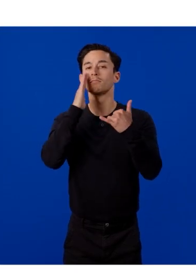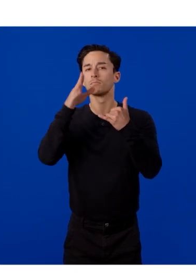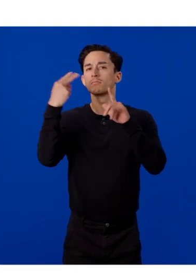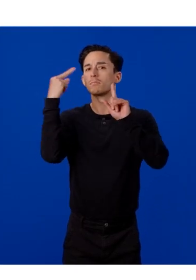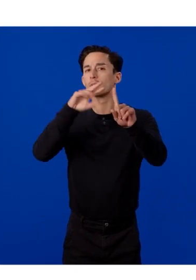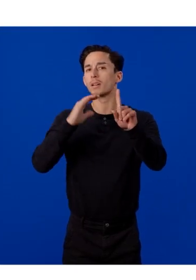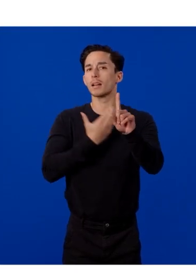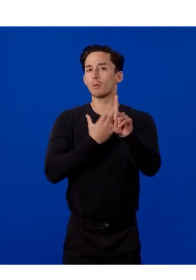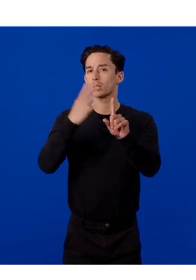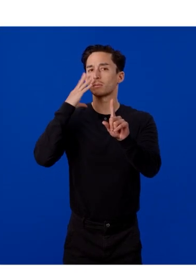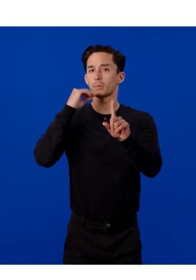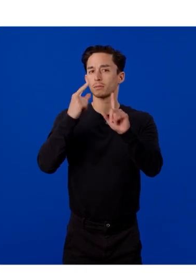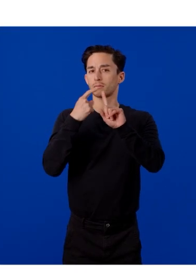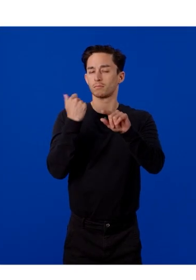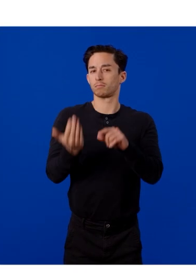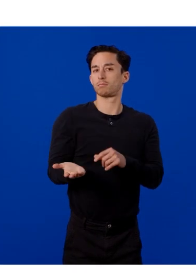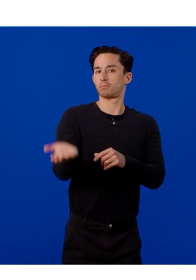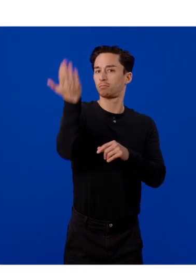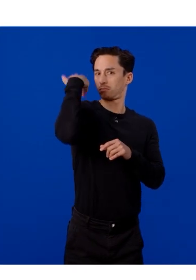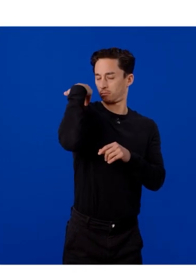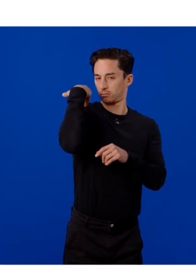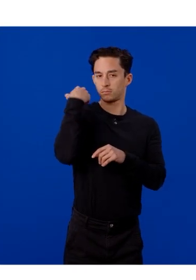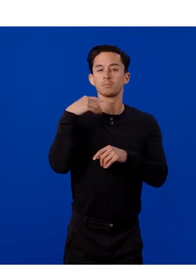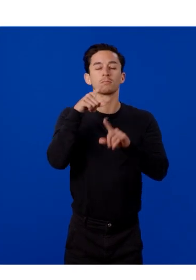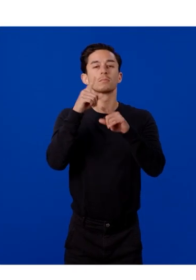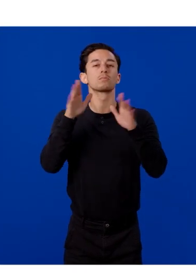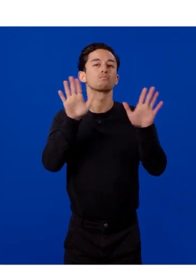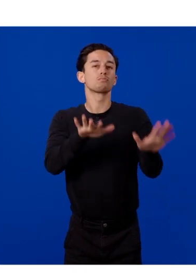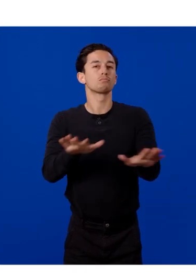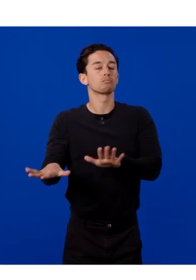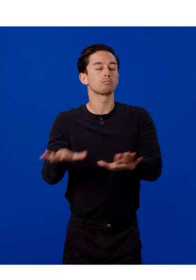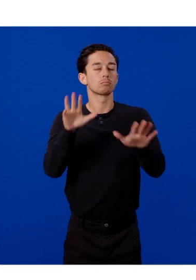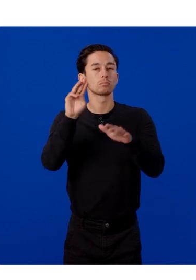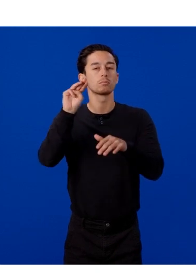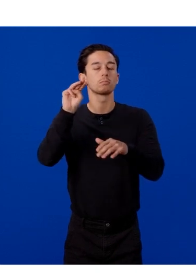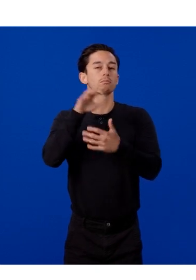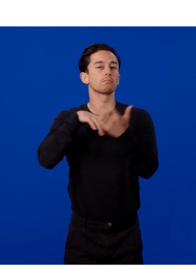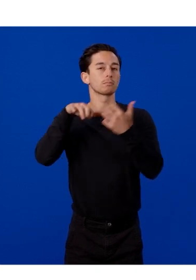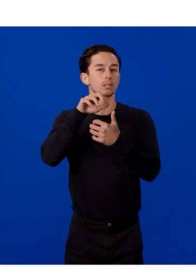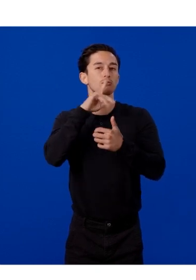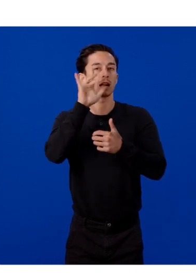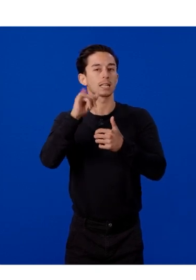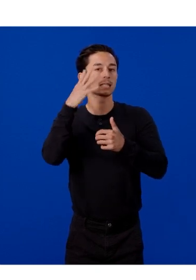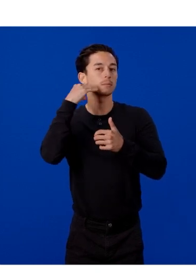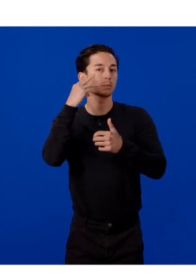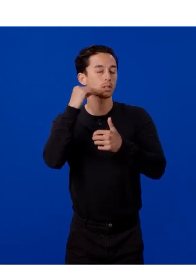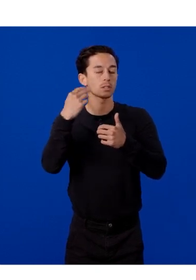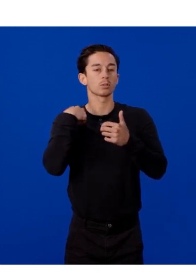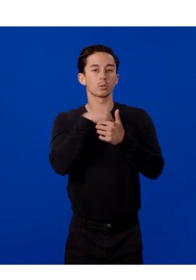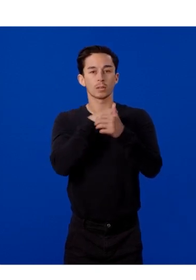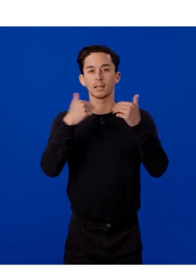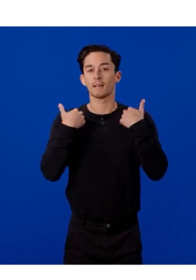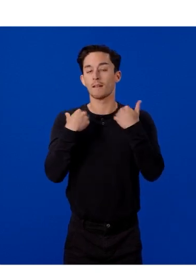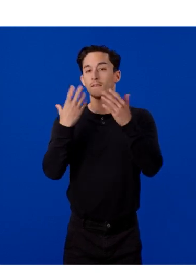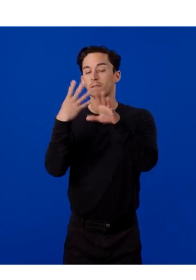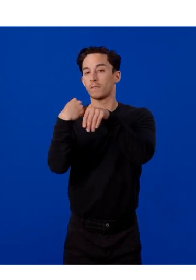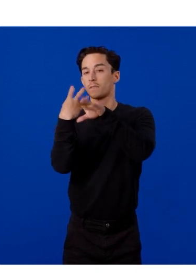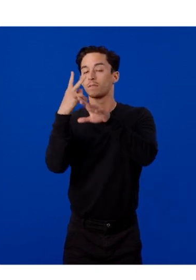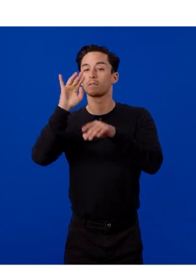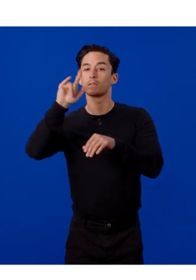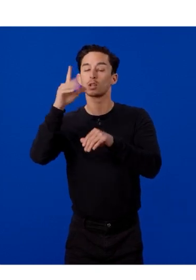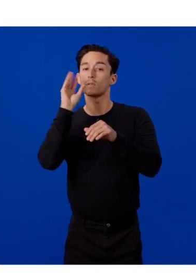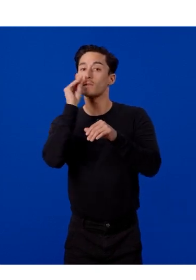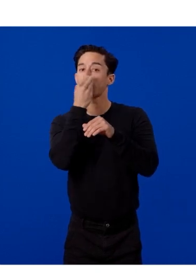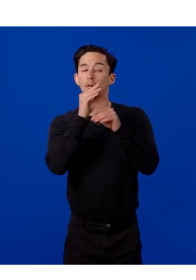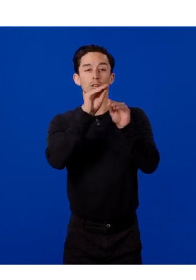earlier called Blossom Buddy. It is a relaxing mixed reality experience where we can place virtual flowers in our physical space and